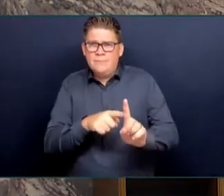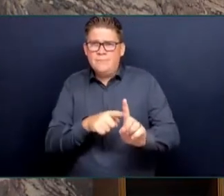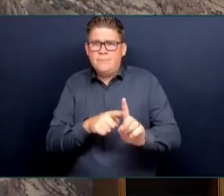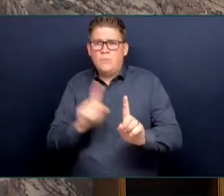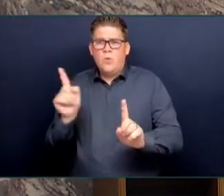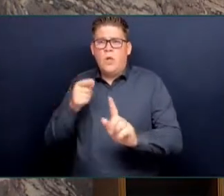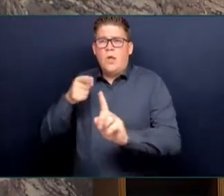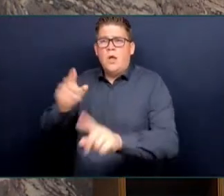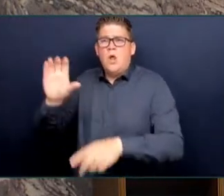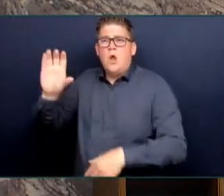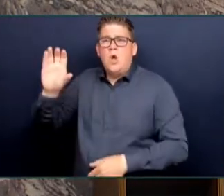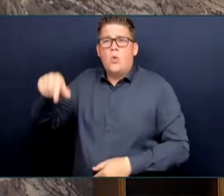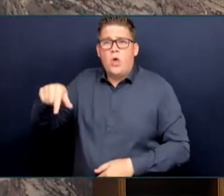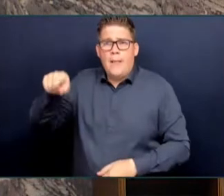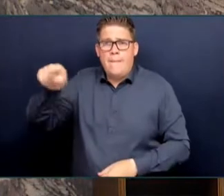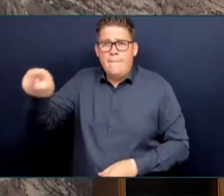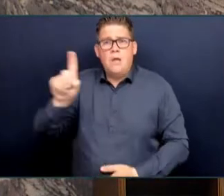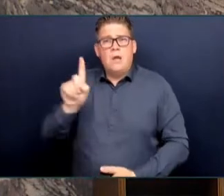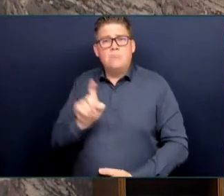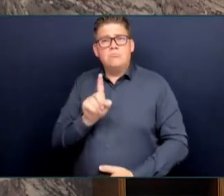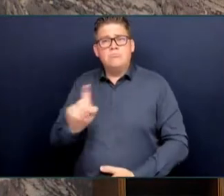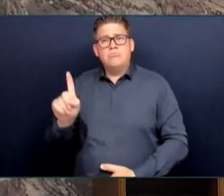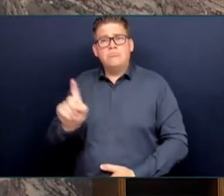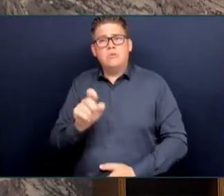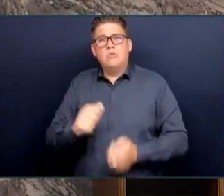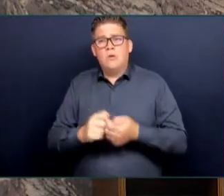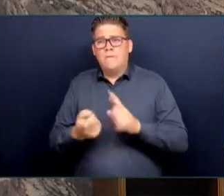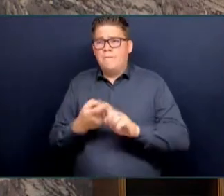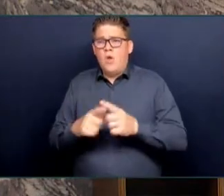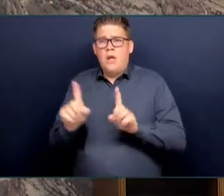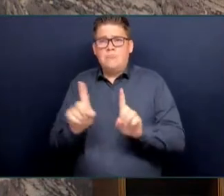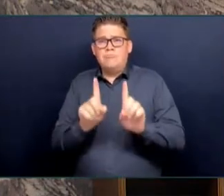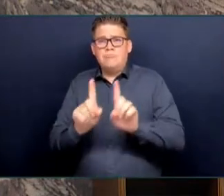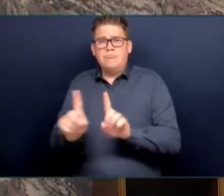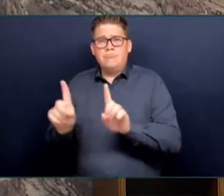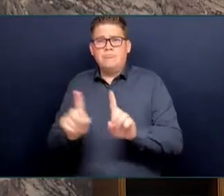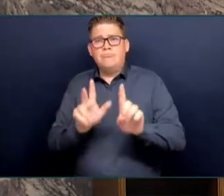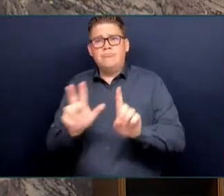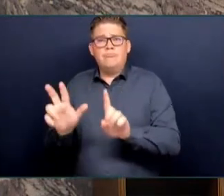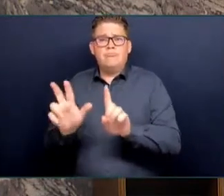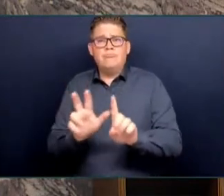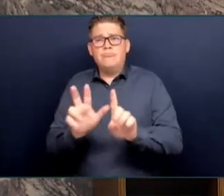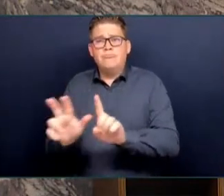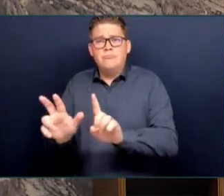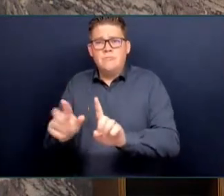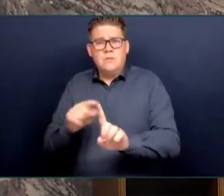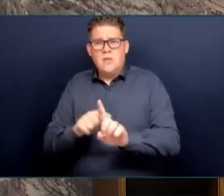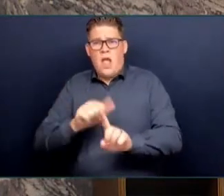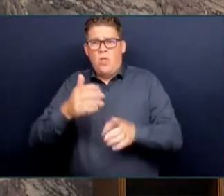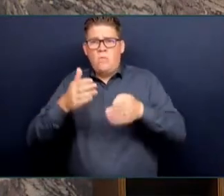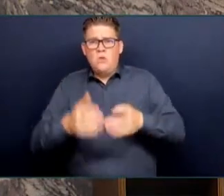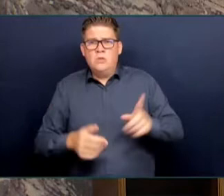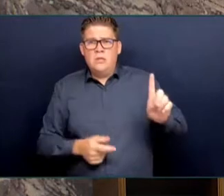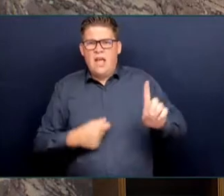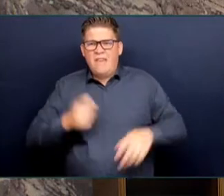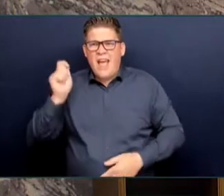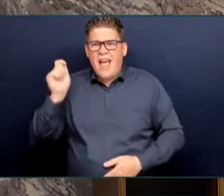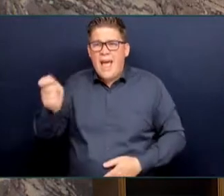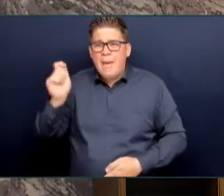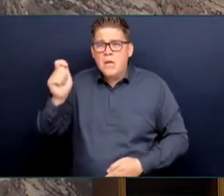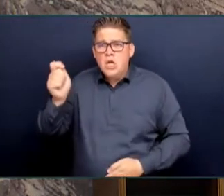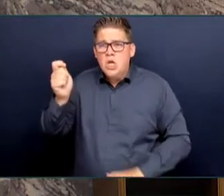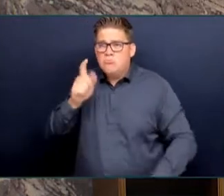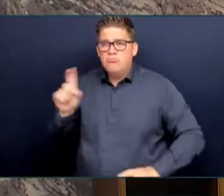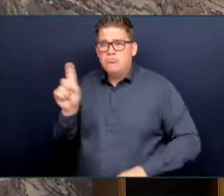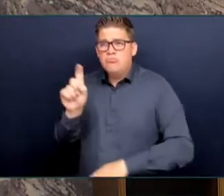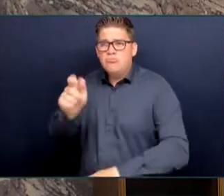prolific offender responsible for this vicious hammer attack has been in and out of the former Attorney-General's catch-and-release system and